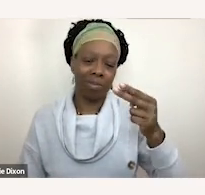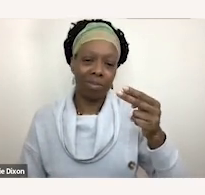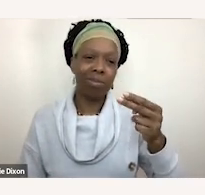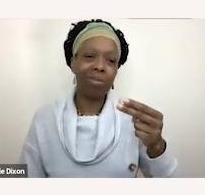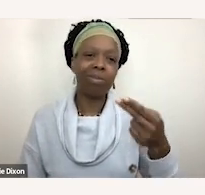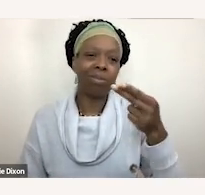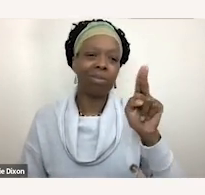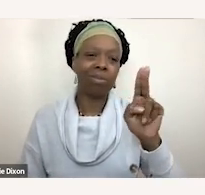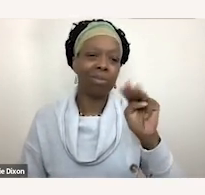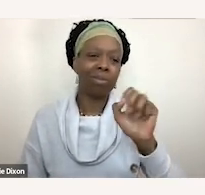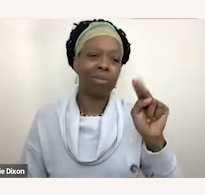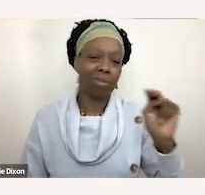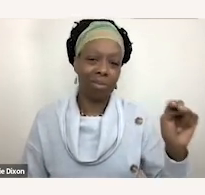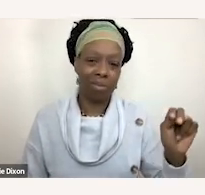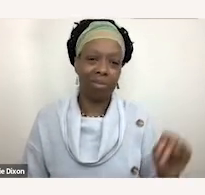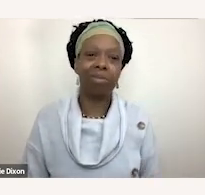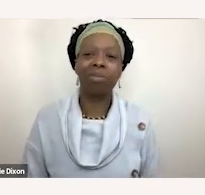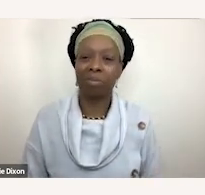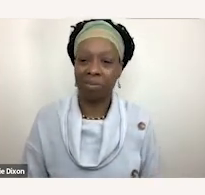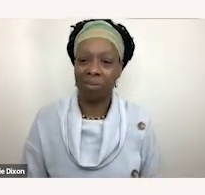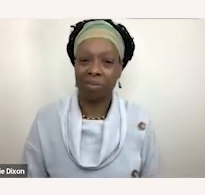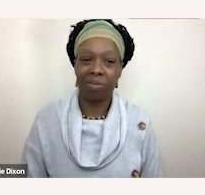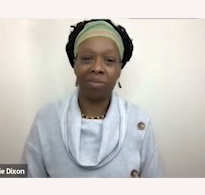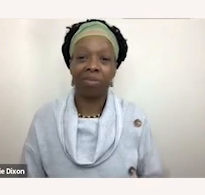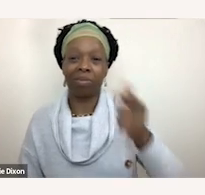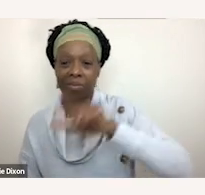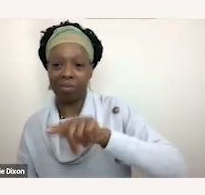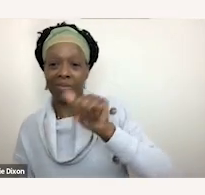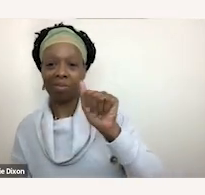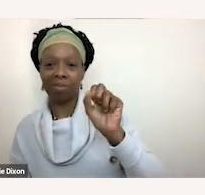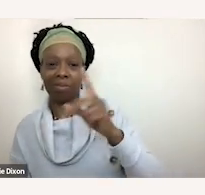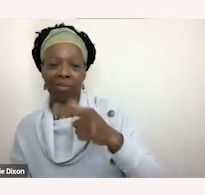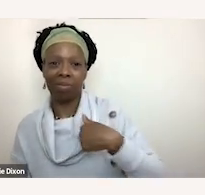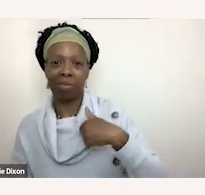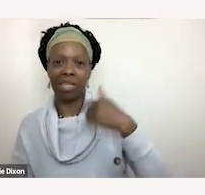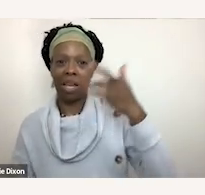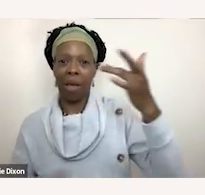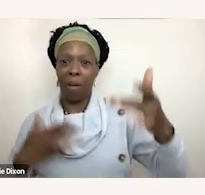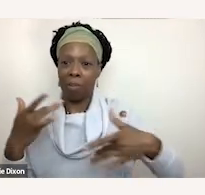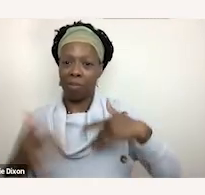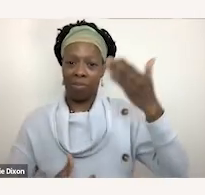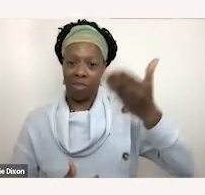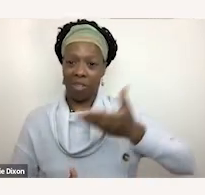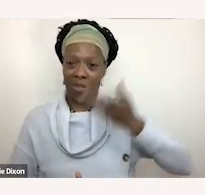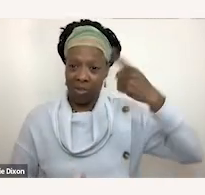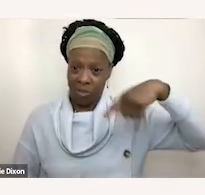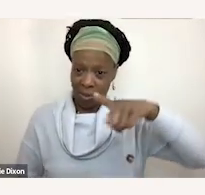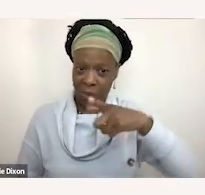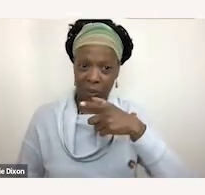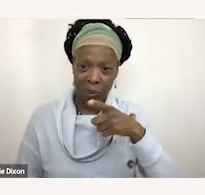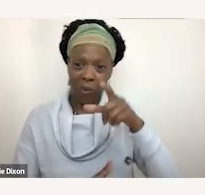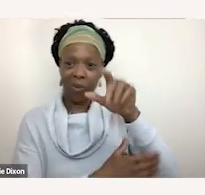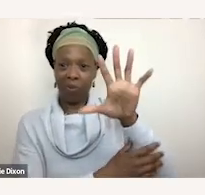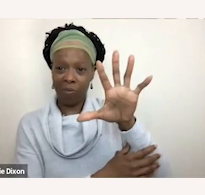yeah i'm excited to introduce y'all to the 504